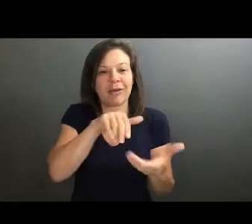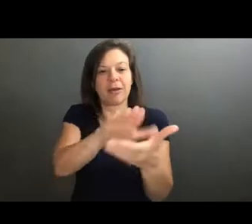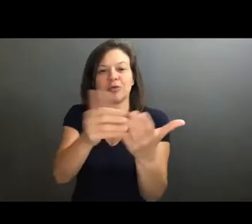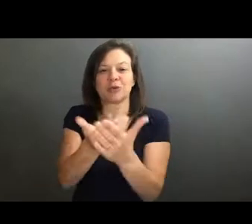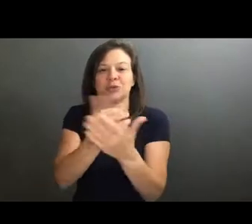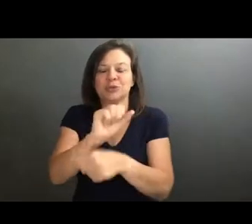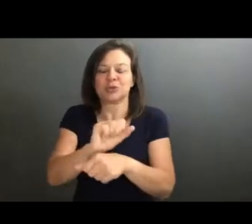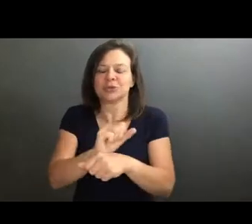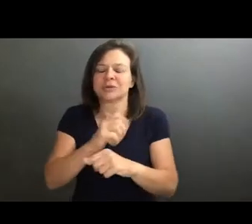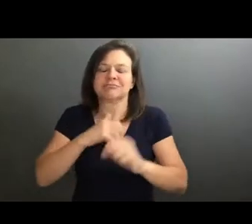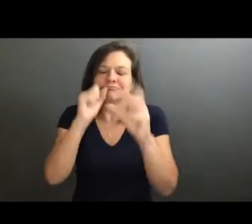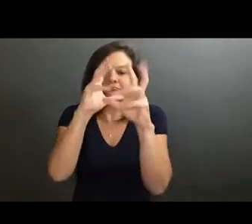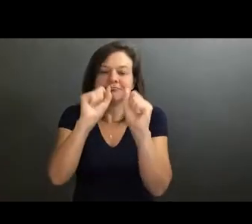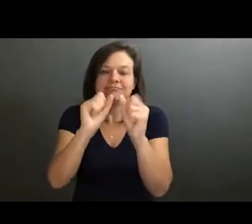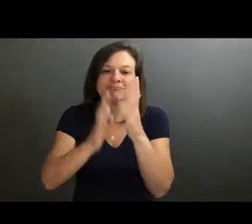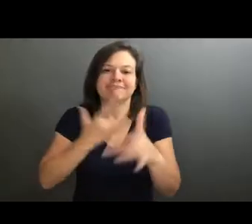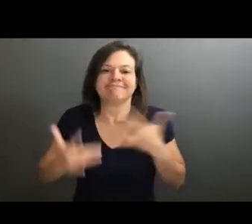it was incredibly invigorating.